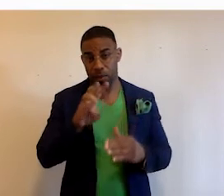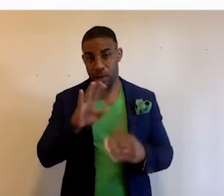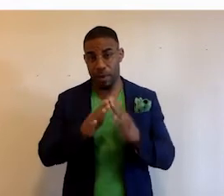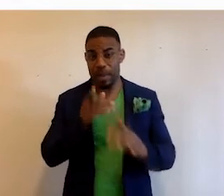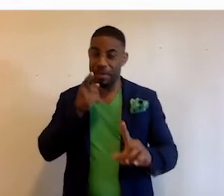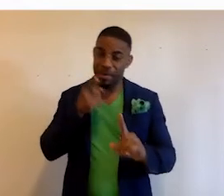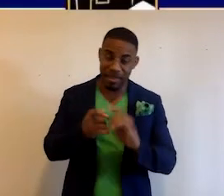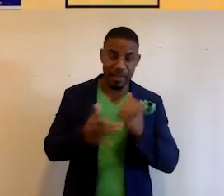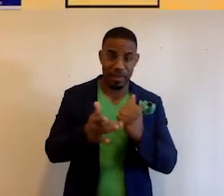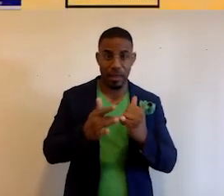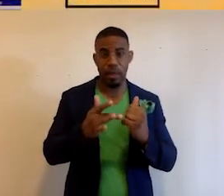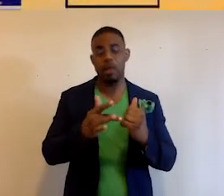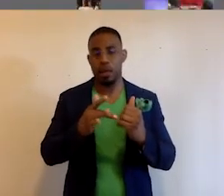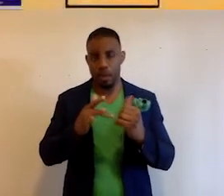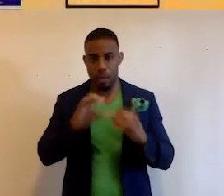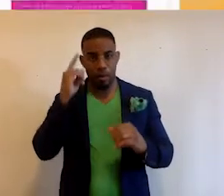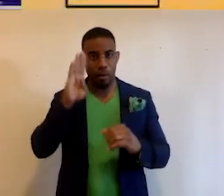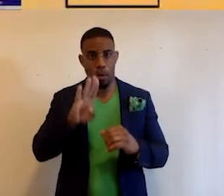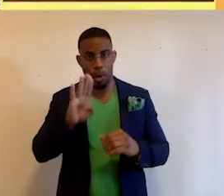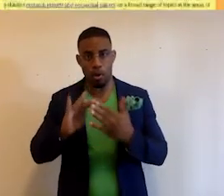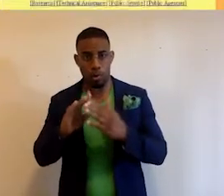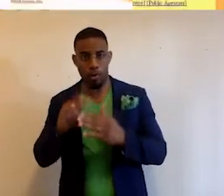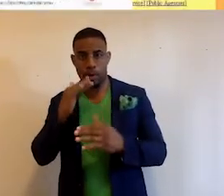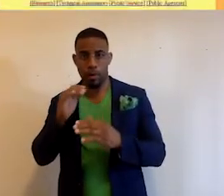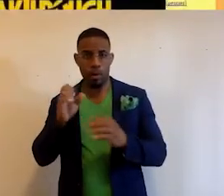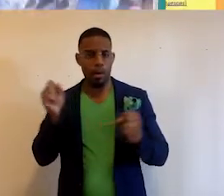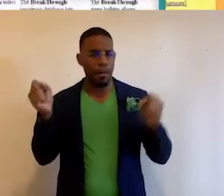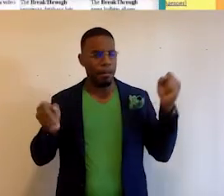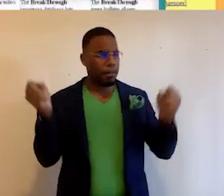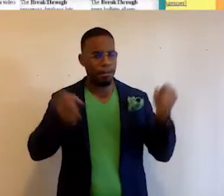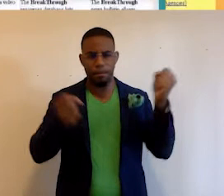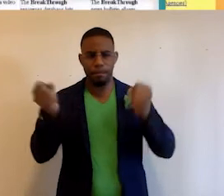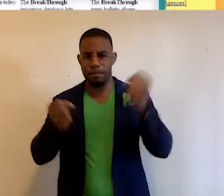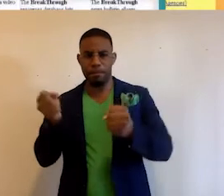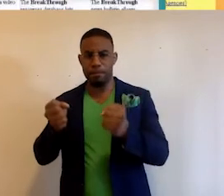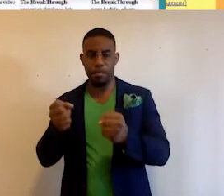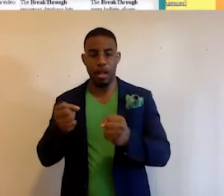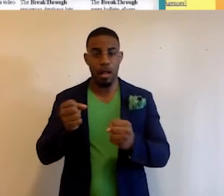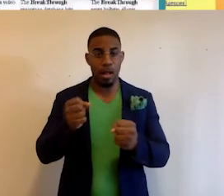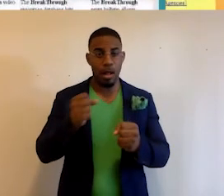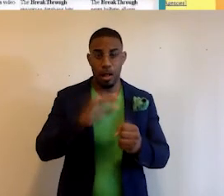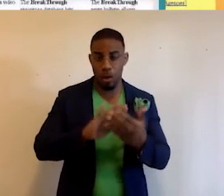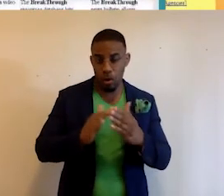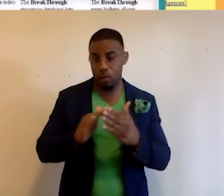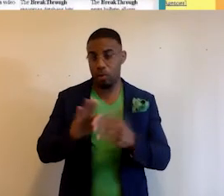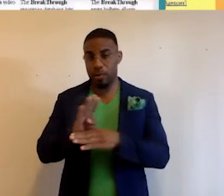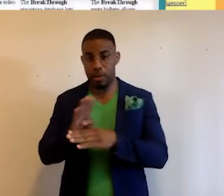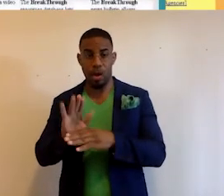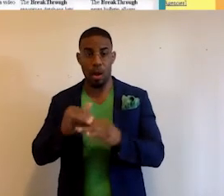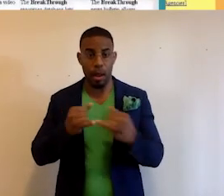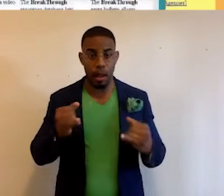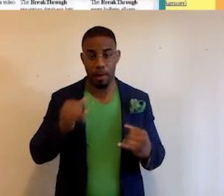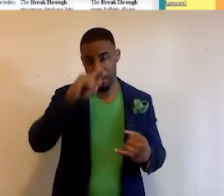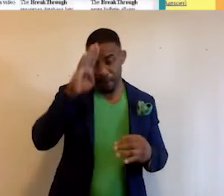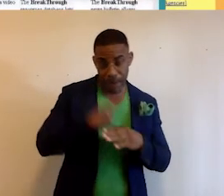company in Boston's communities of color. And we put dozens of local organizations and businesses online, from Black businesses like the New England